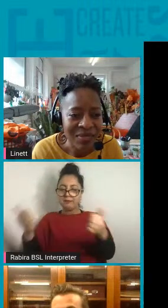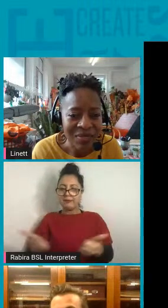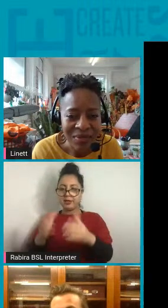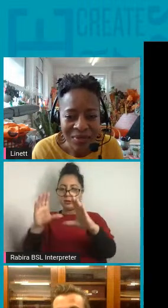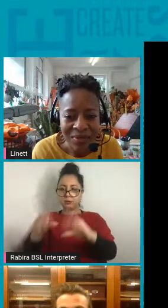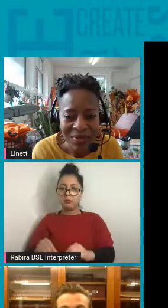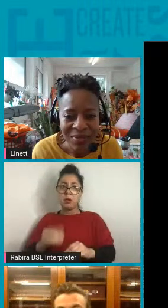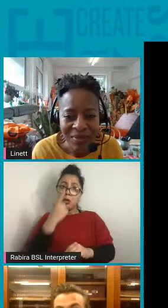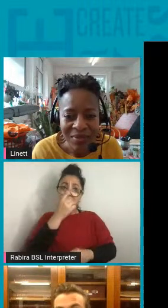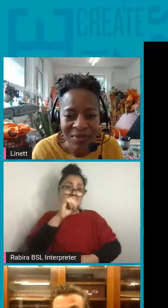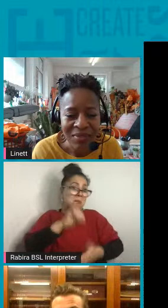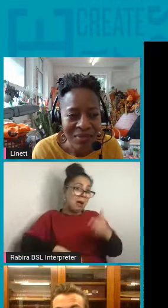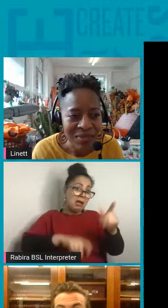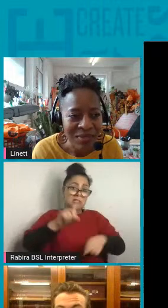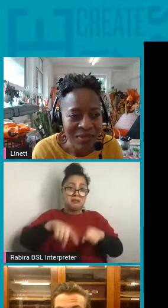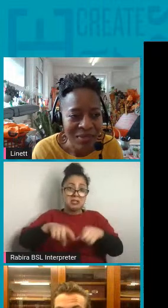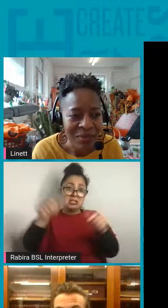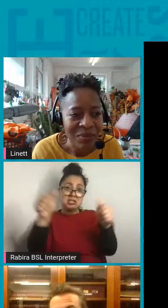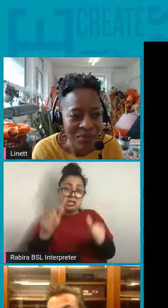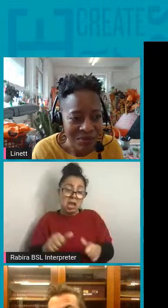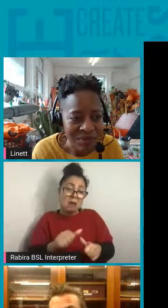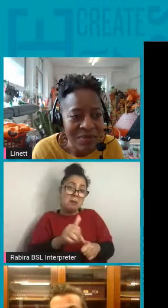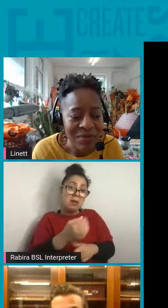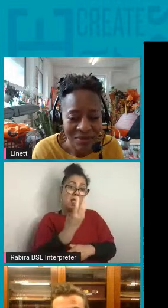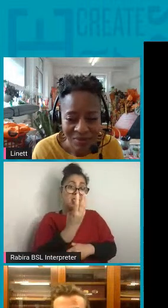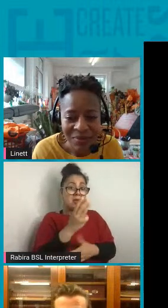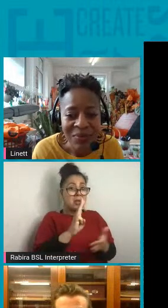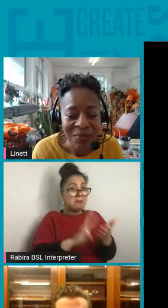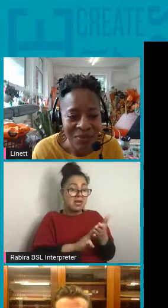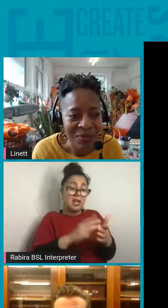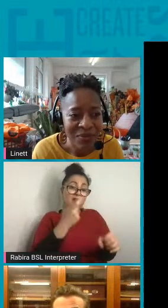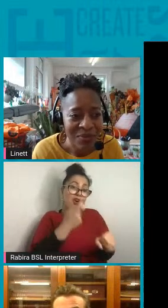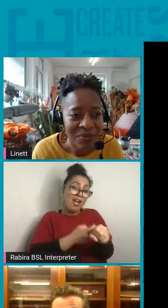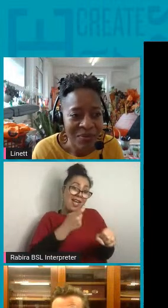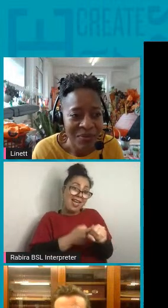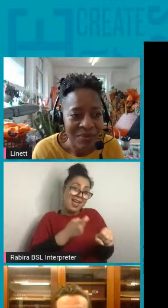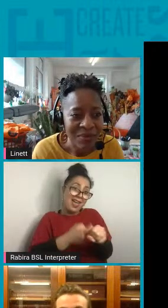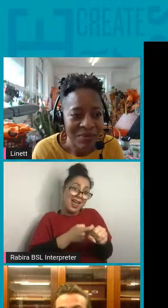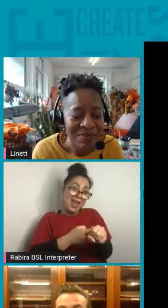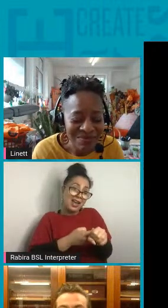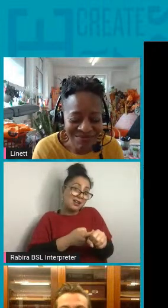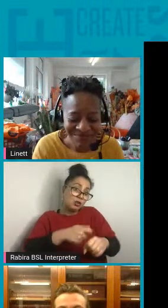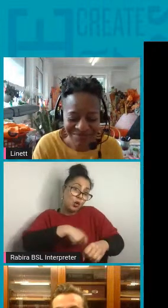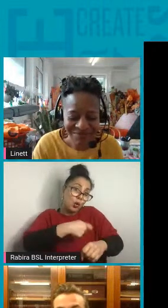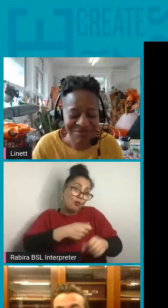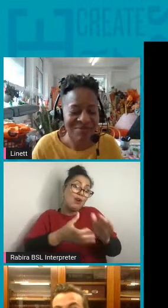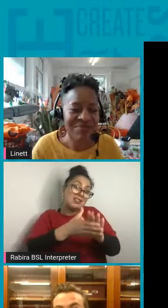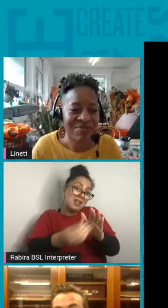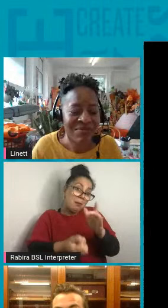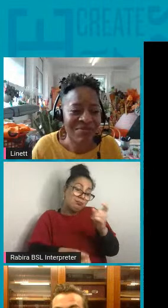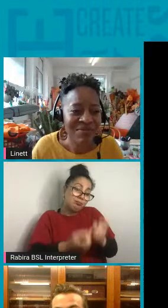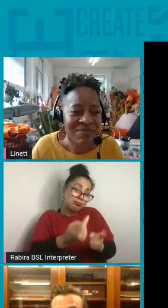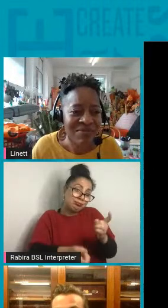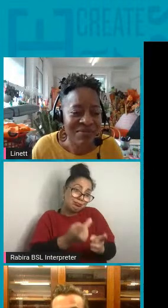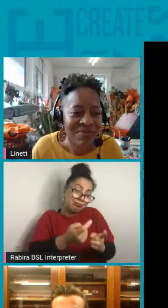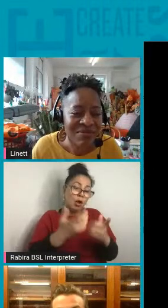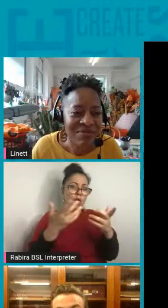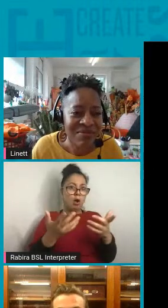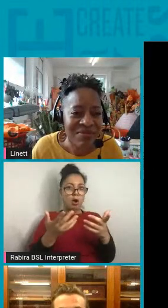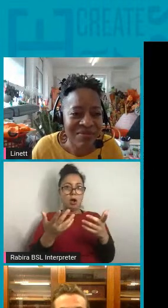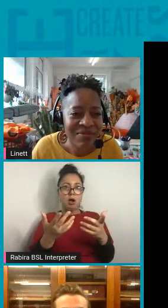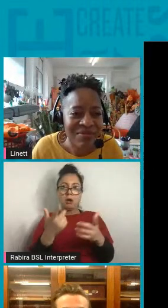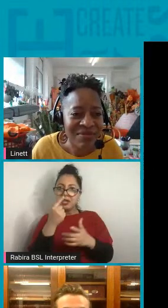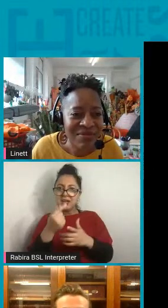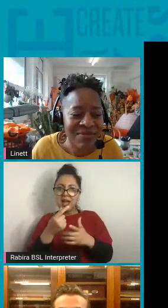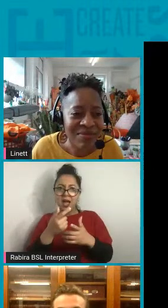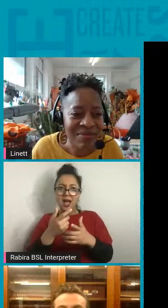you can get one for three minutes for an egg, which is how long it takes to cook an egg. Or you can get really big ones for a longer